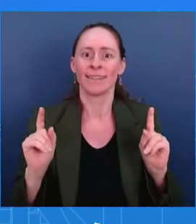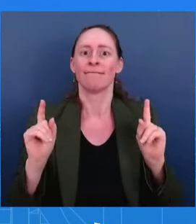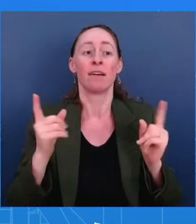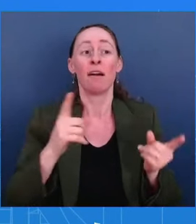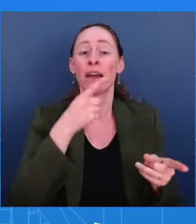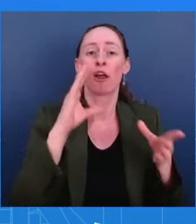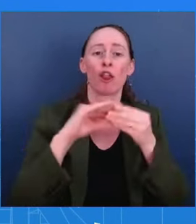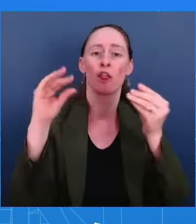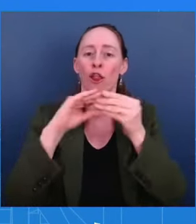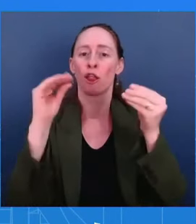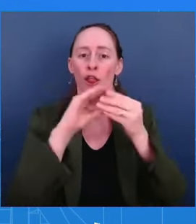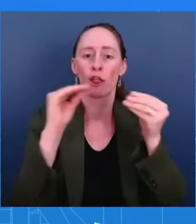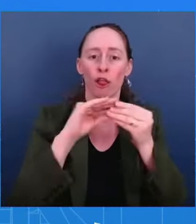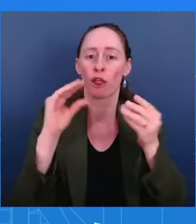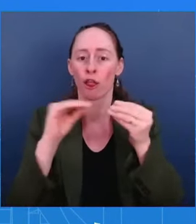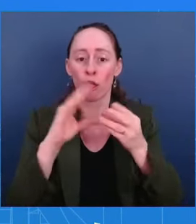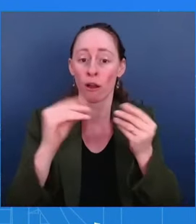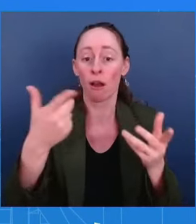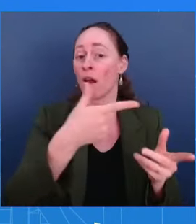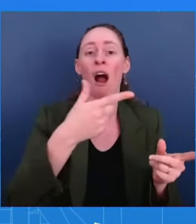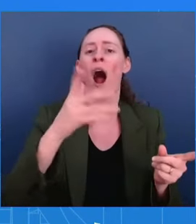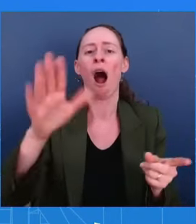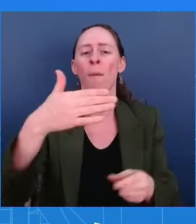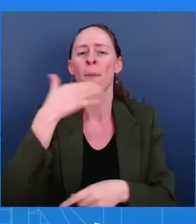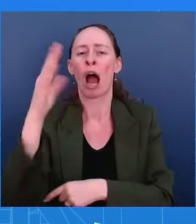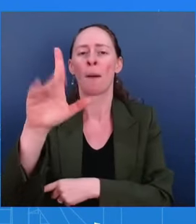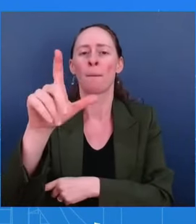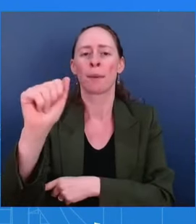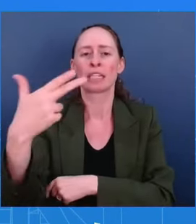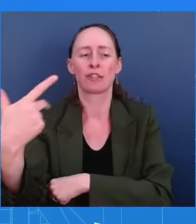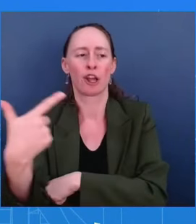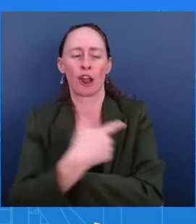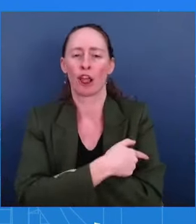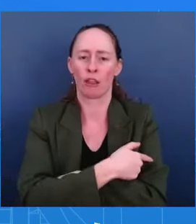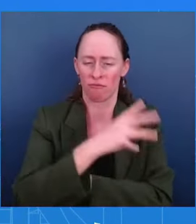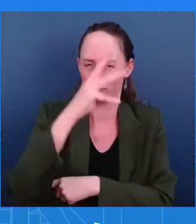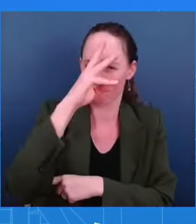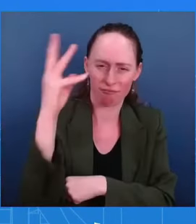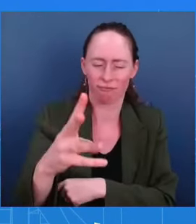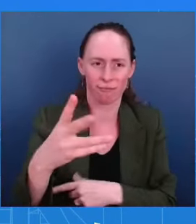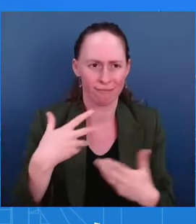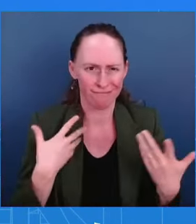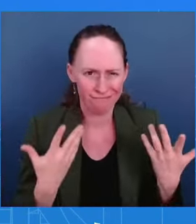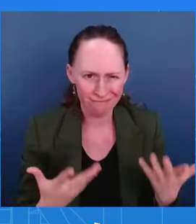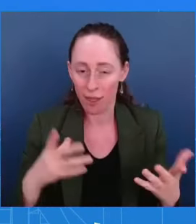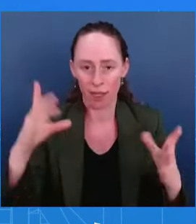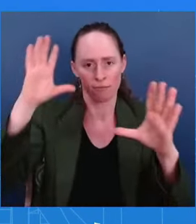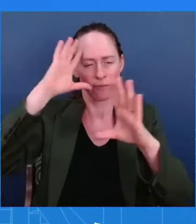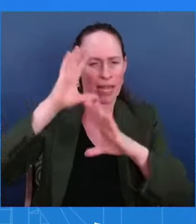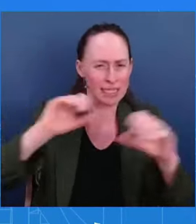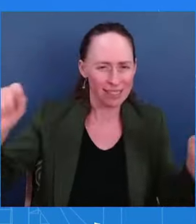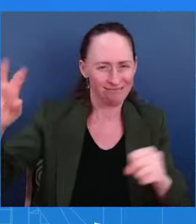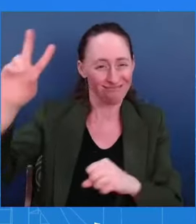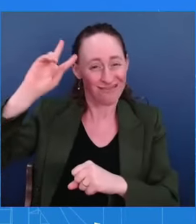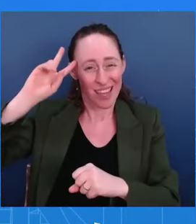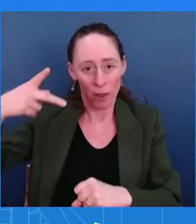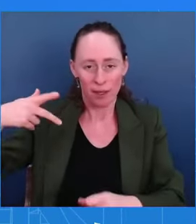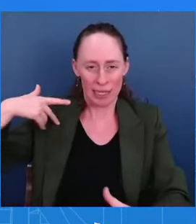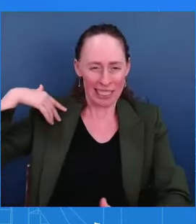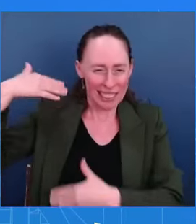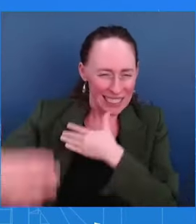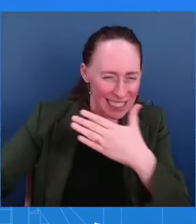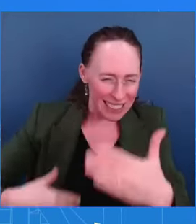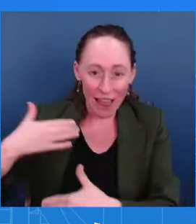That's what he was doing. Meanwhile, this President and this Vice President passed the American Rescue Plan. Only Democrats voted for that. And because of that,